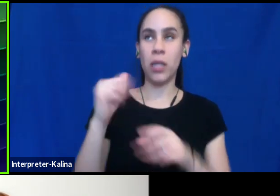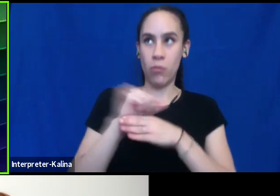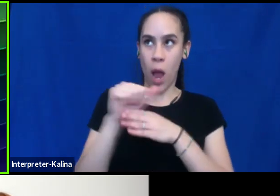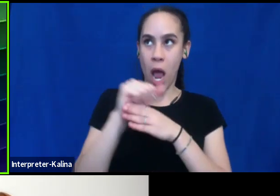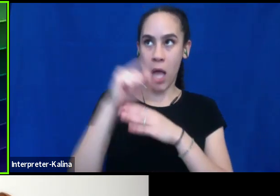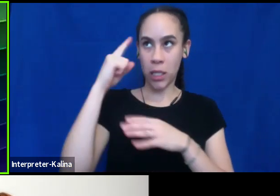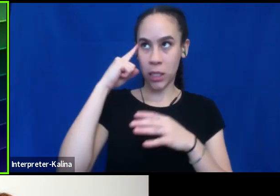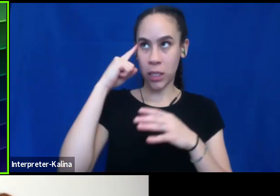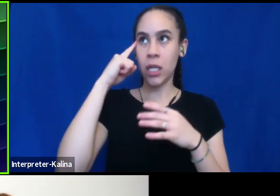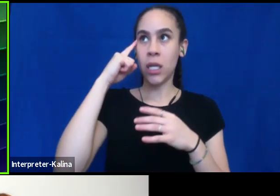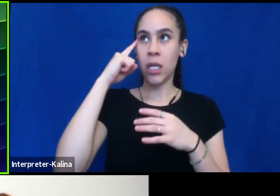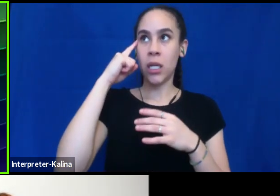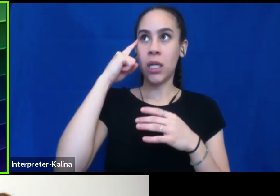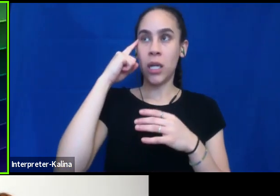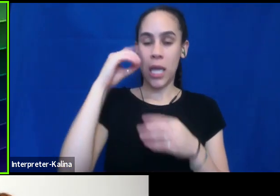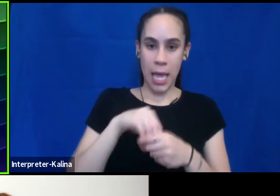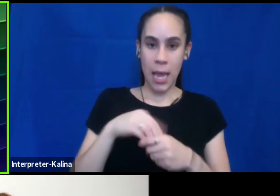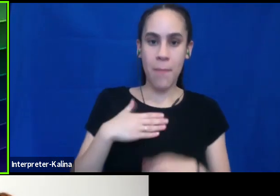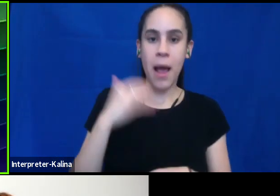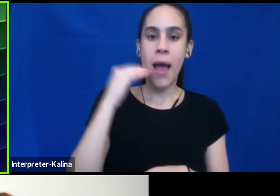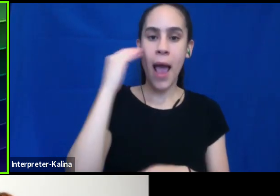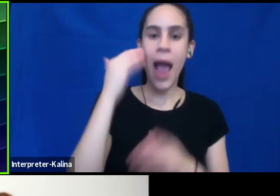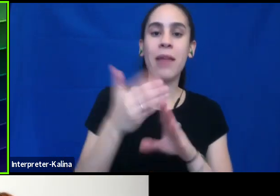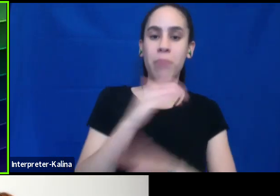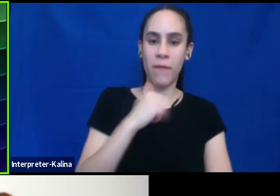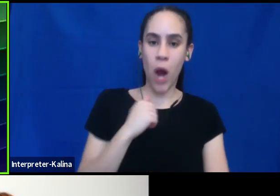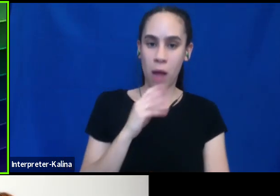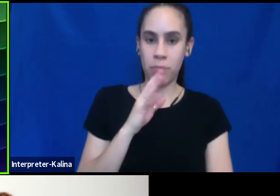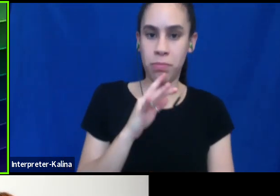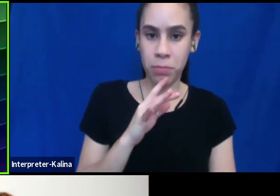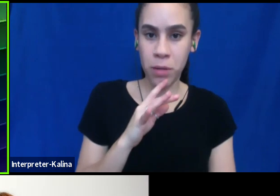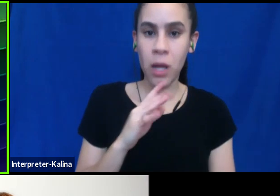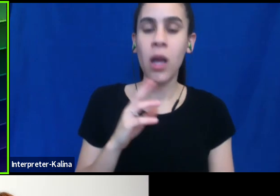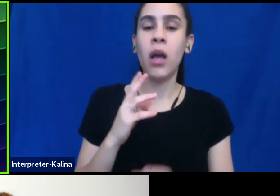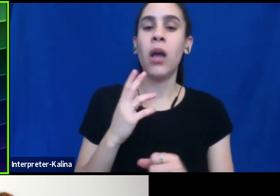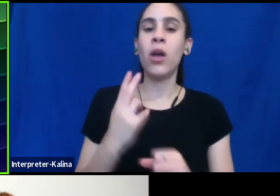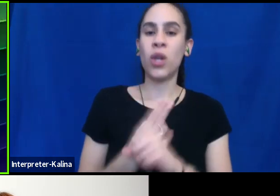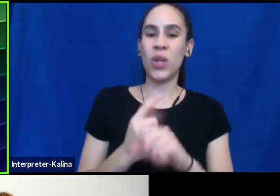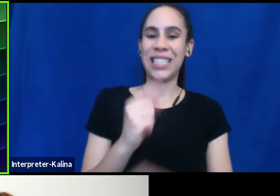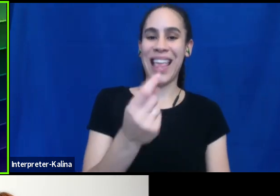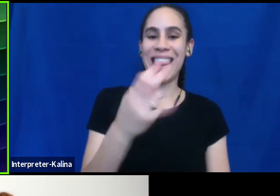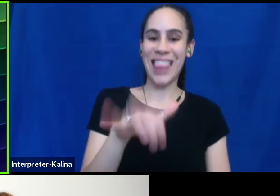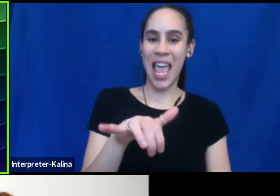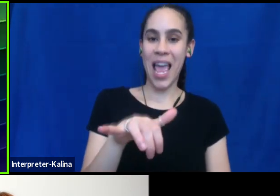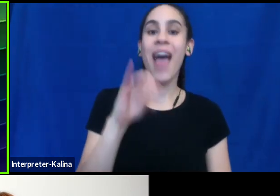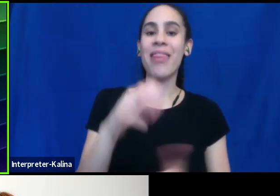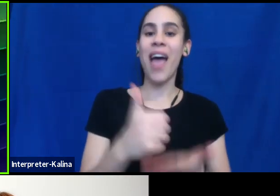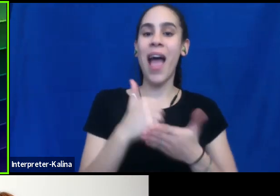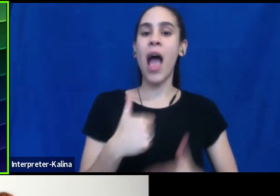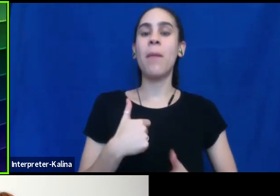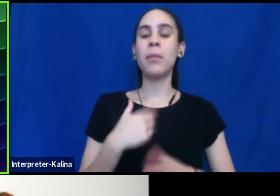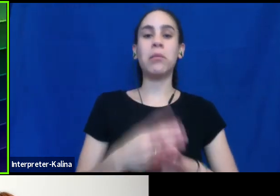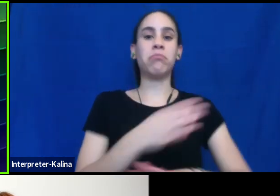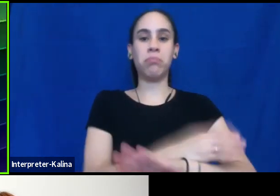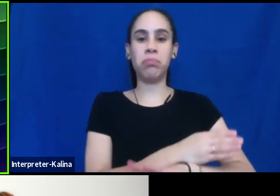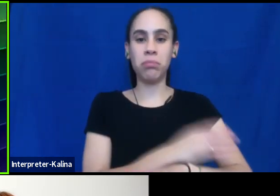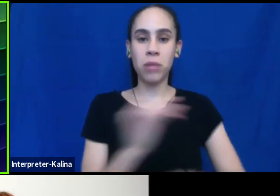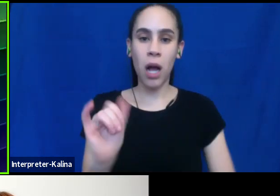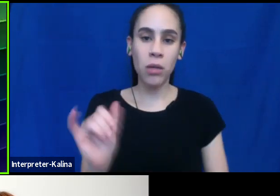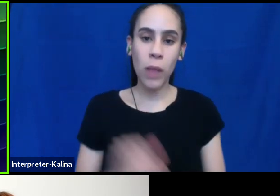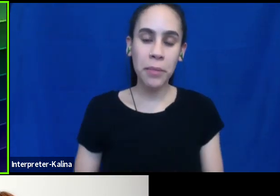say the, the, the sentence that involves singular they, um, that that's helped me get much better at it as well.